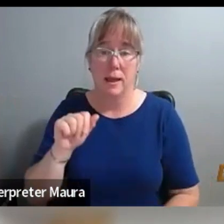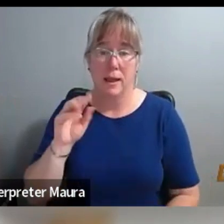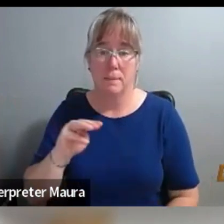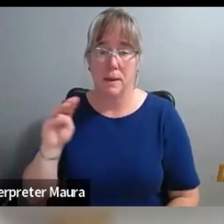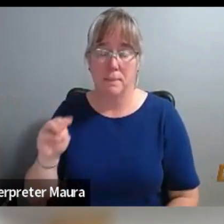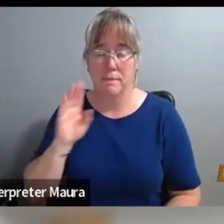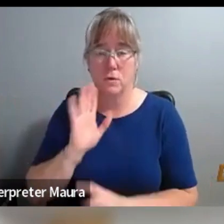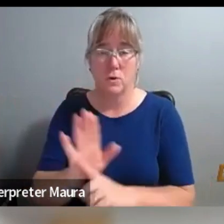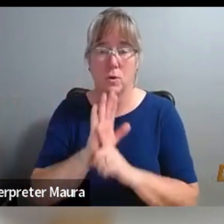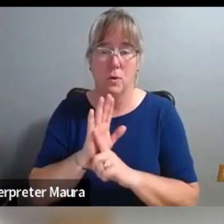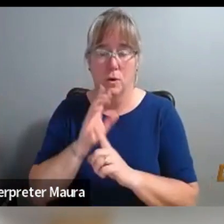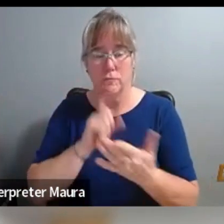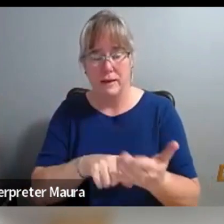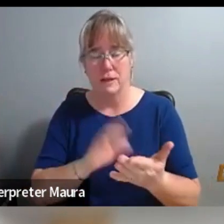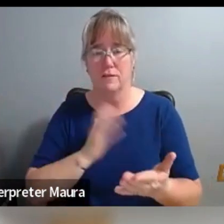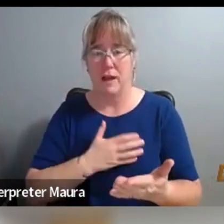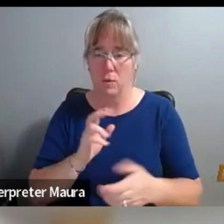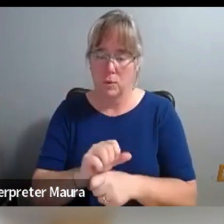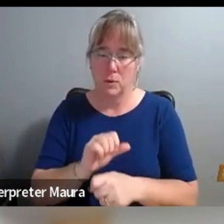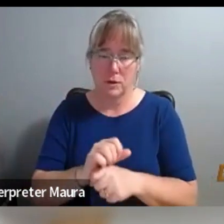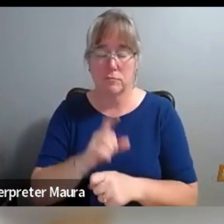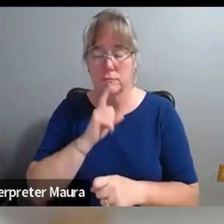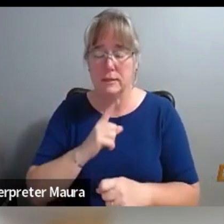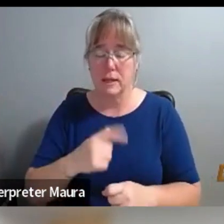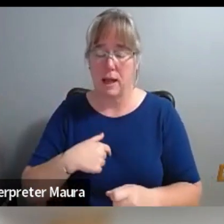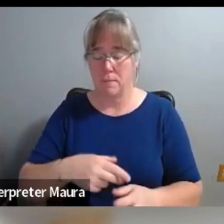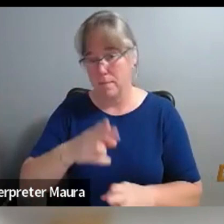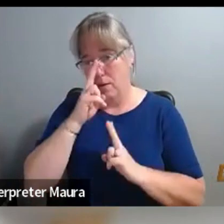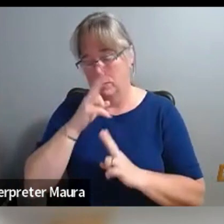your appreciation and recognition. It really means a lot to me.